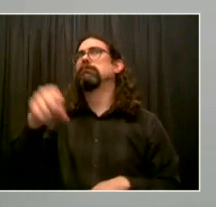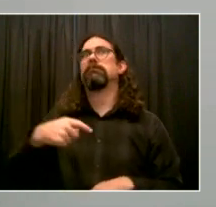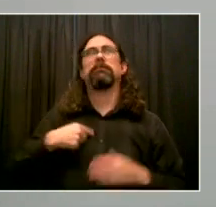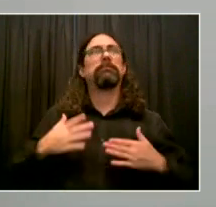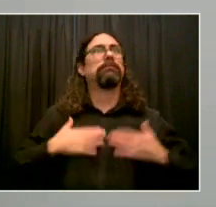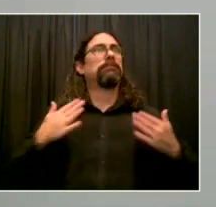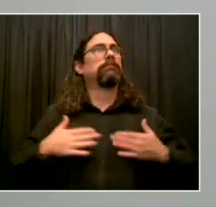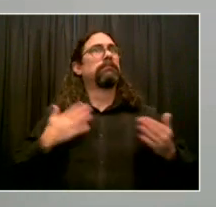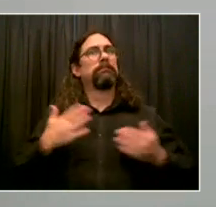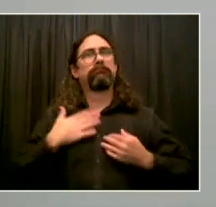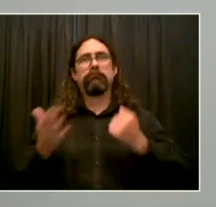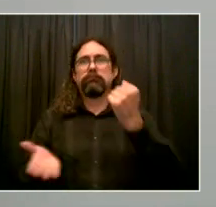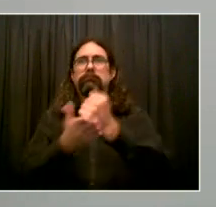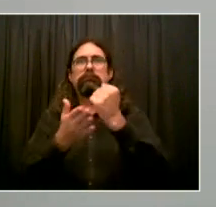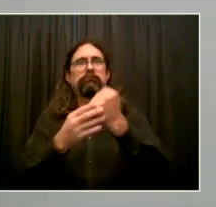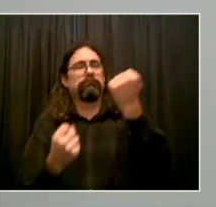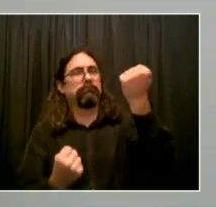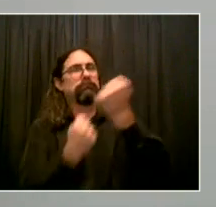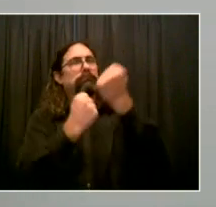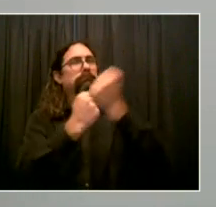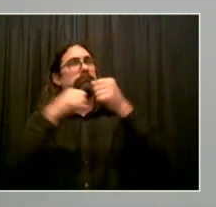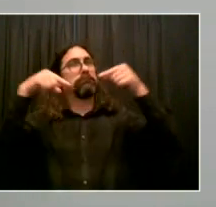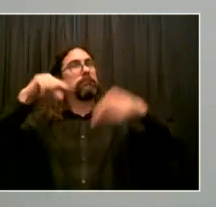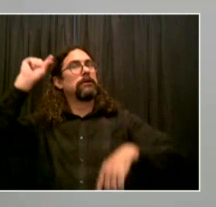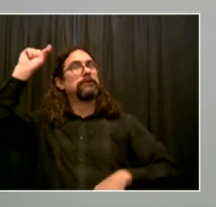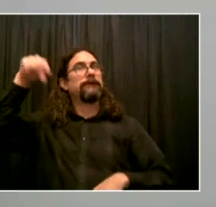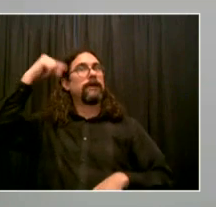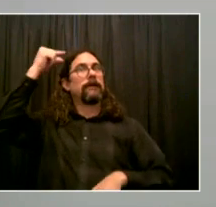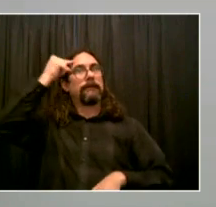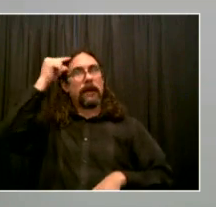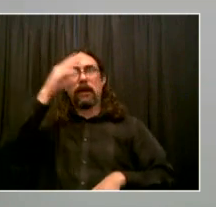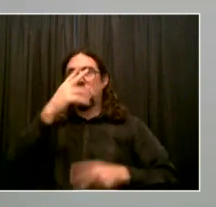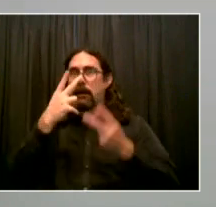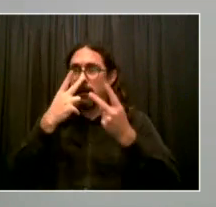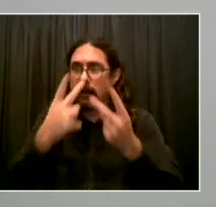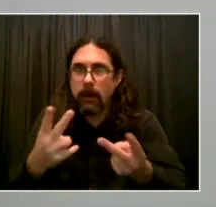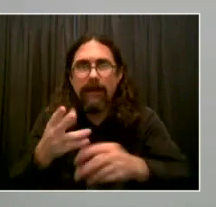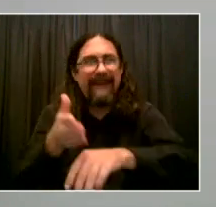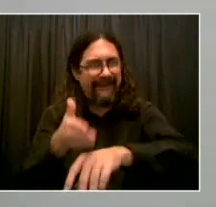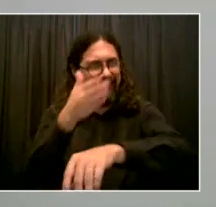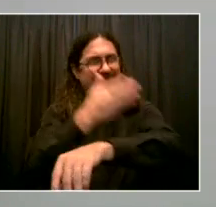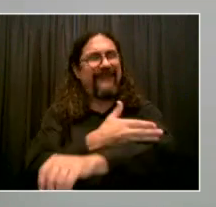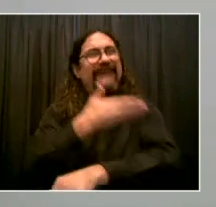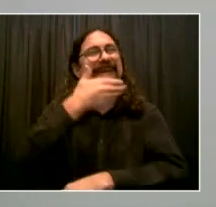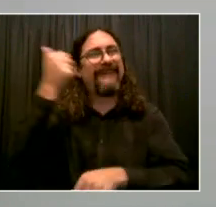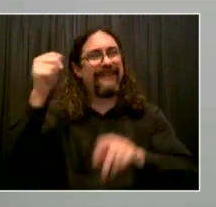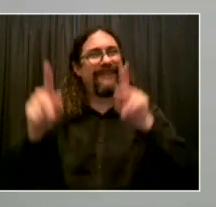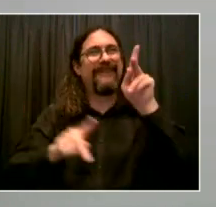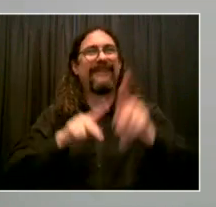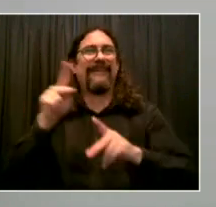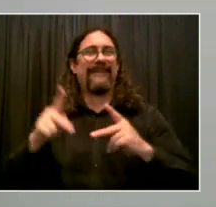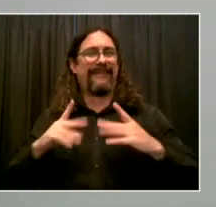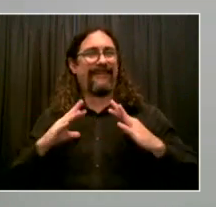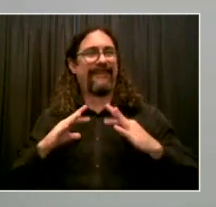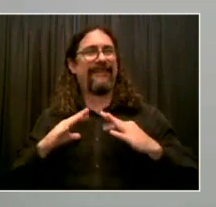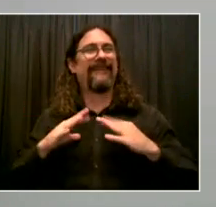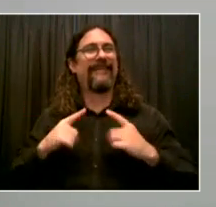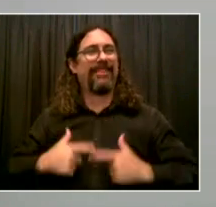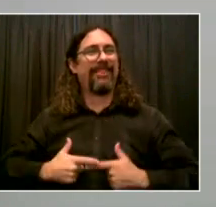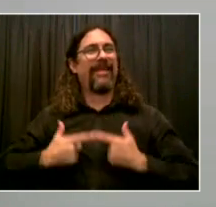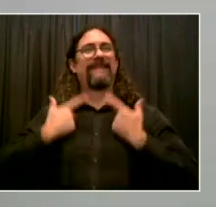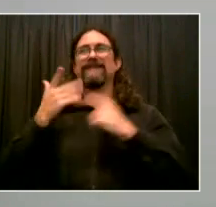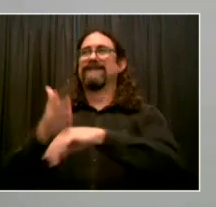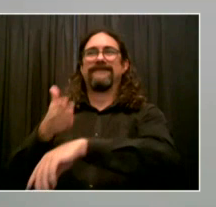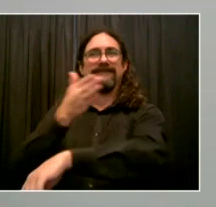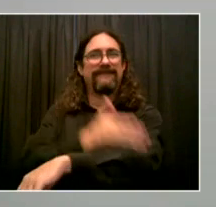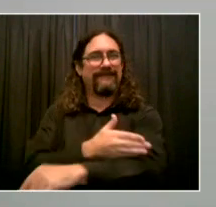start practicing their life, healthy lifestyle. And thanks goes to our weekly touch basis system. And I